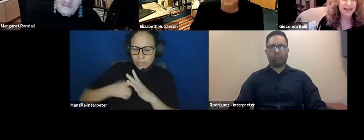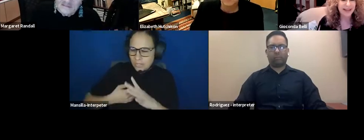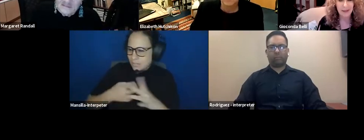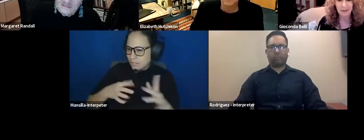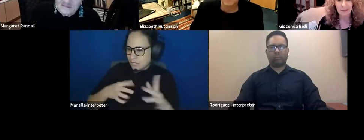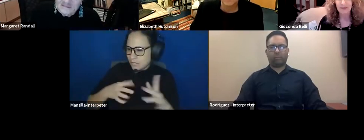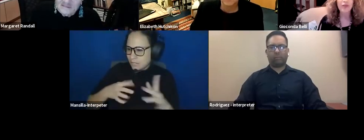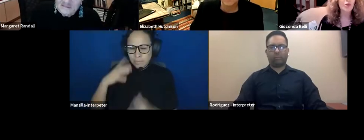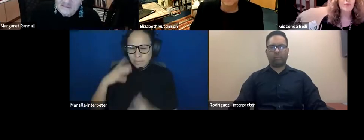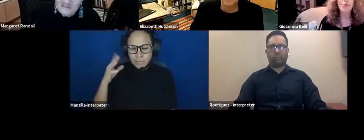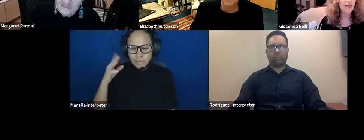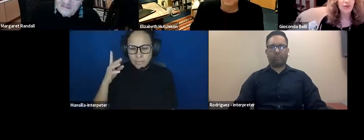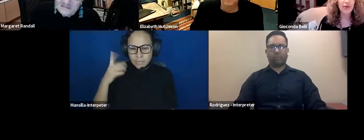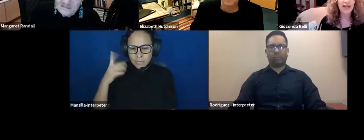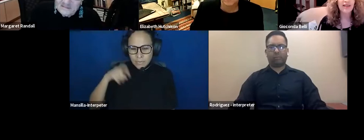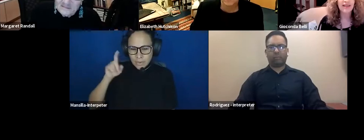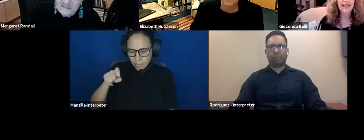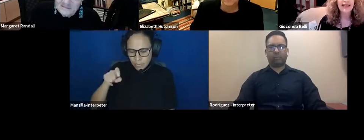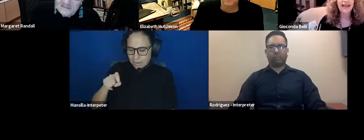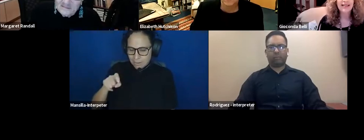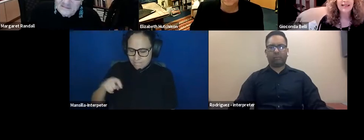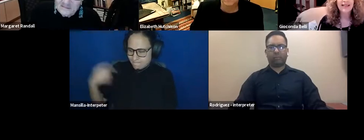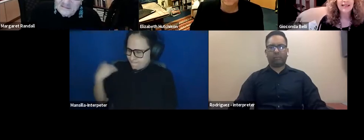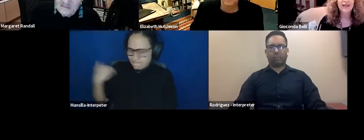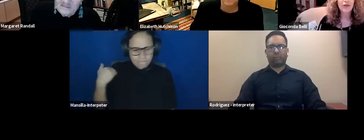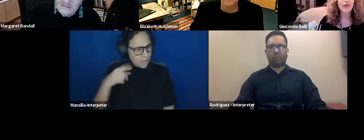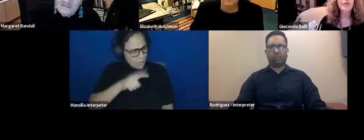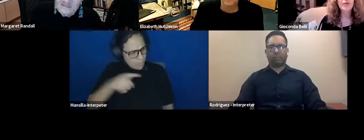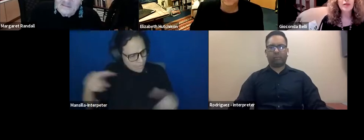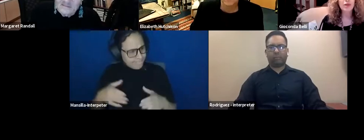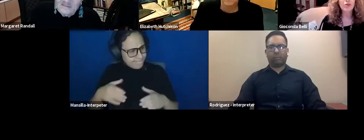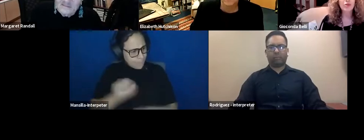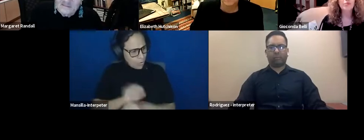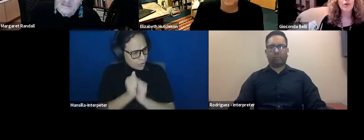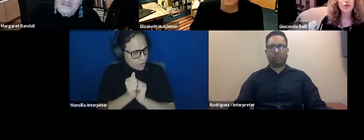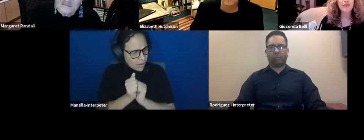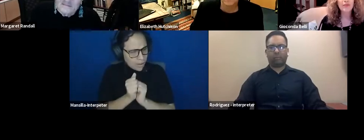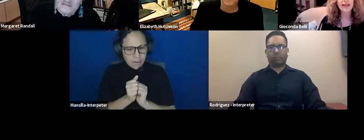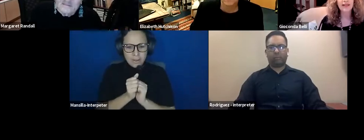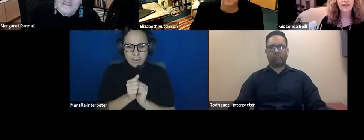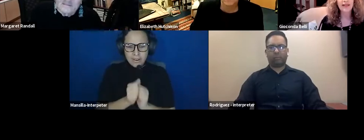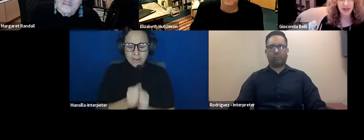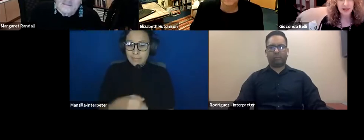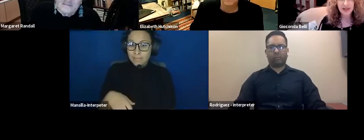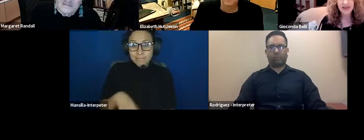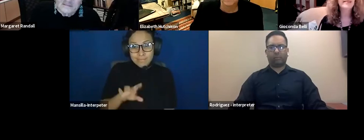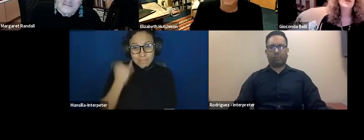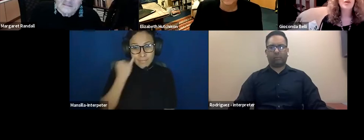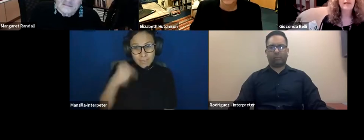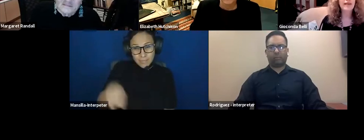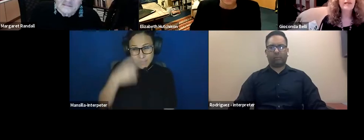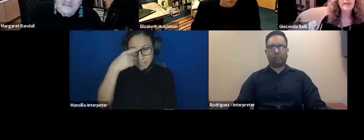some work together. And they said, you know, if you think you are too small to make a difference,